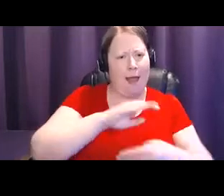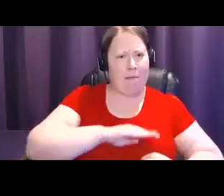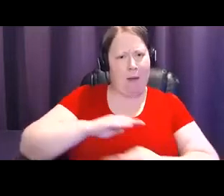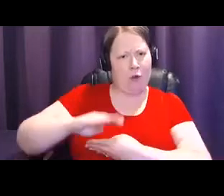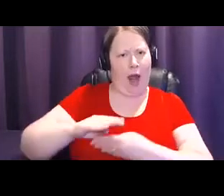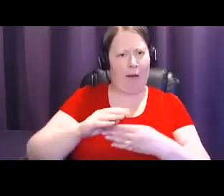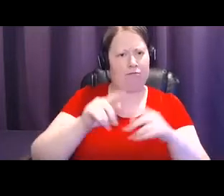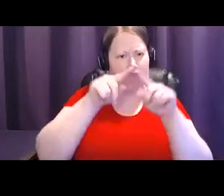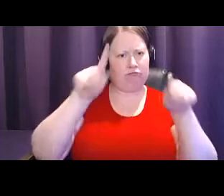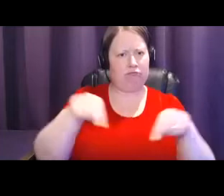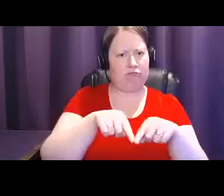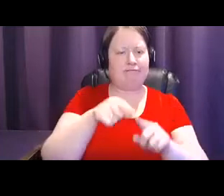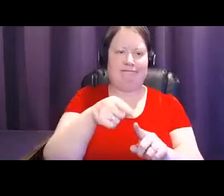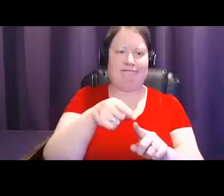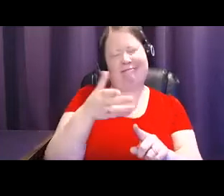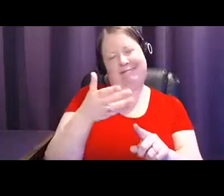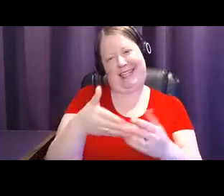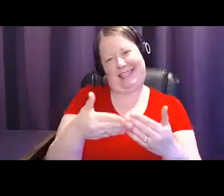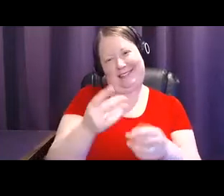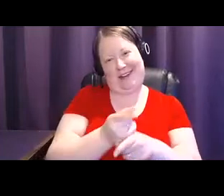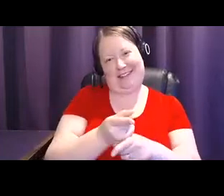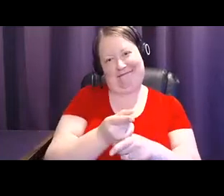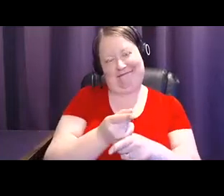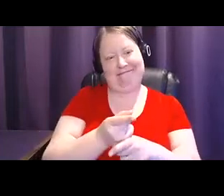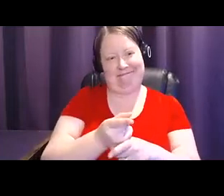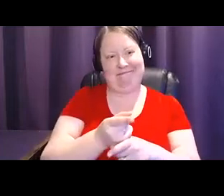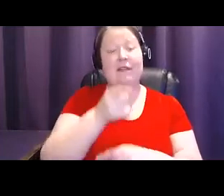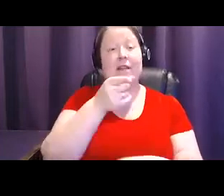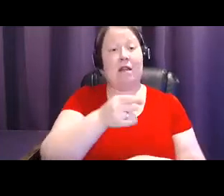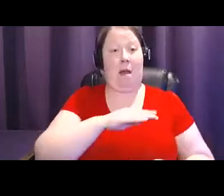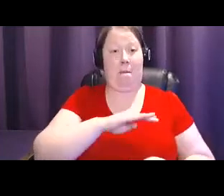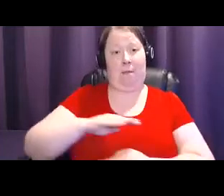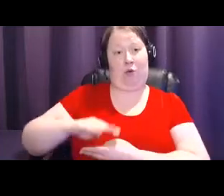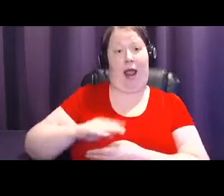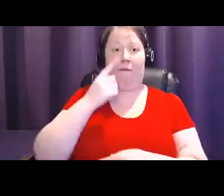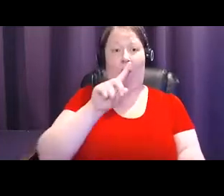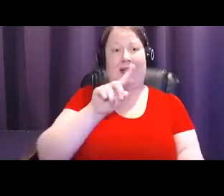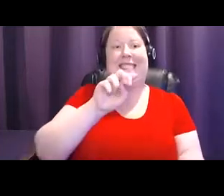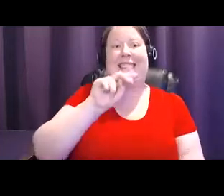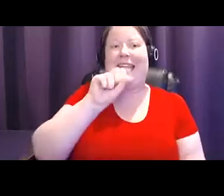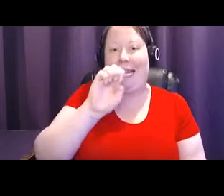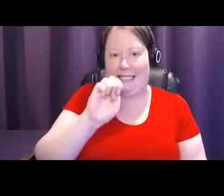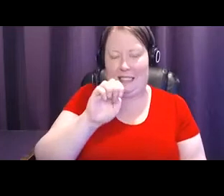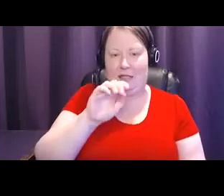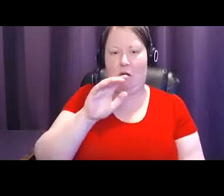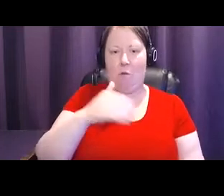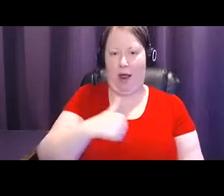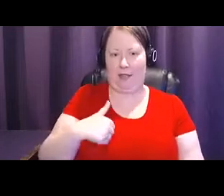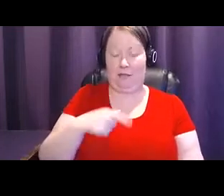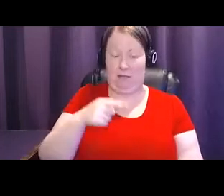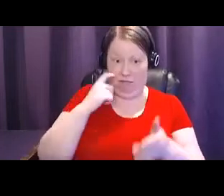It's right there. Pretty easy. This is a mammogram of a dense breast. Can you spot the cancer here?